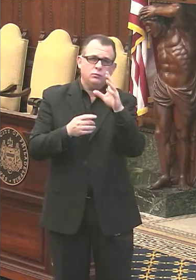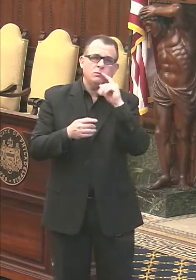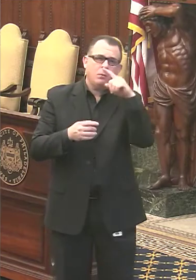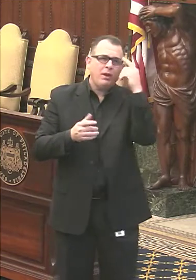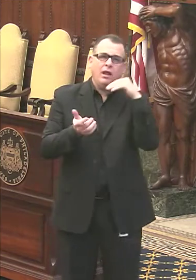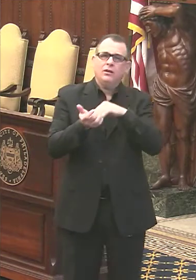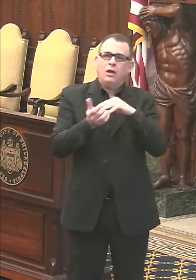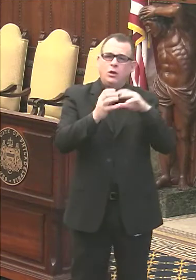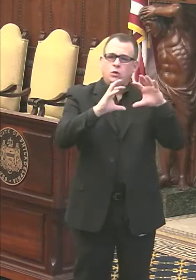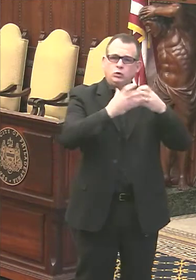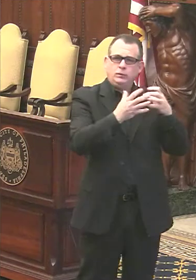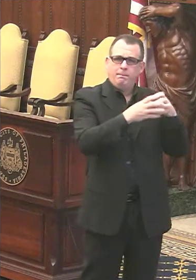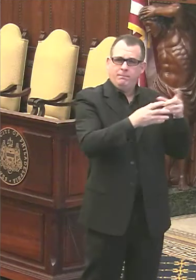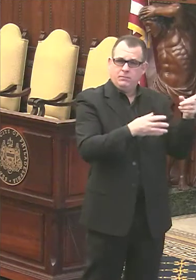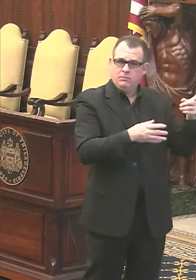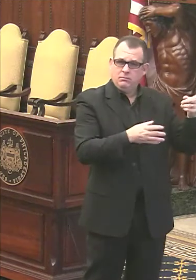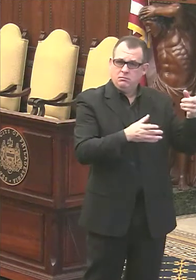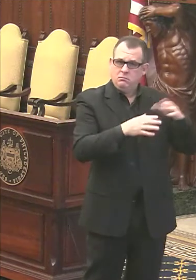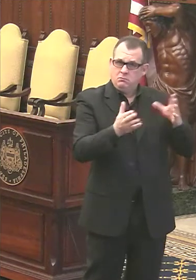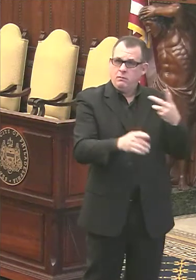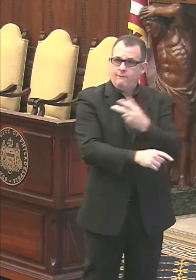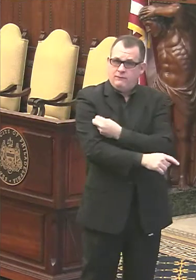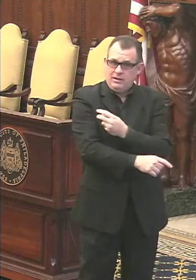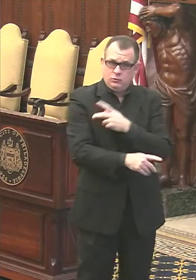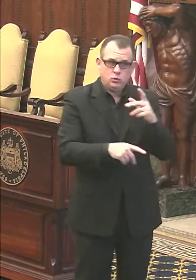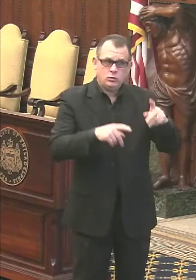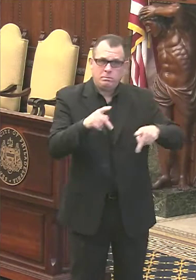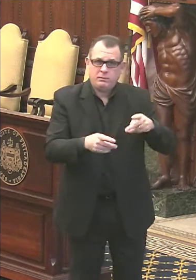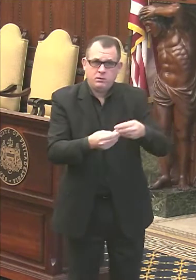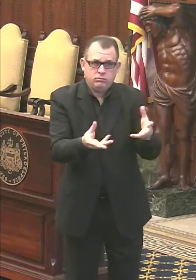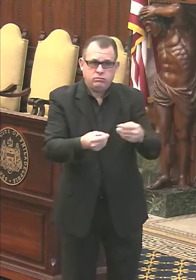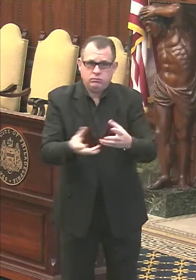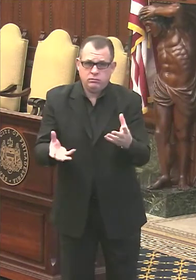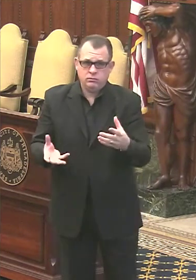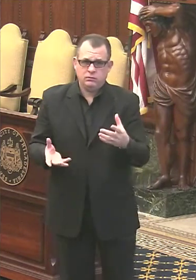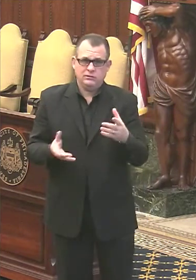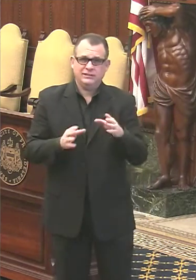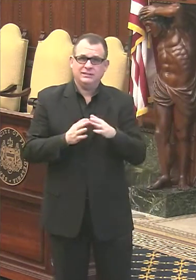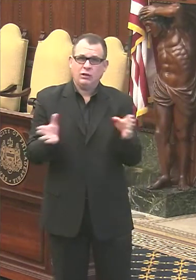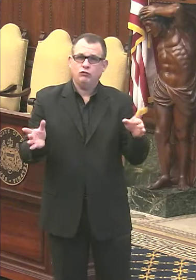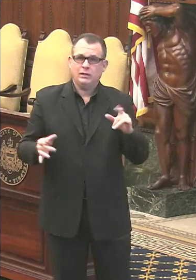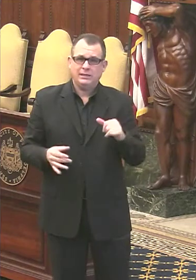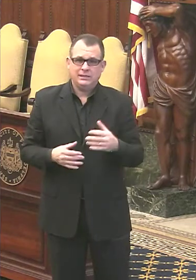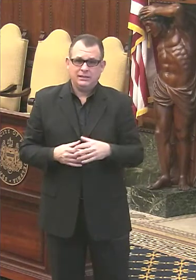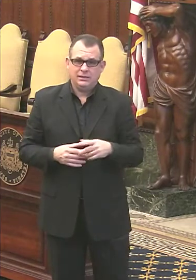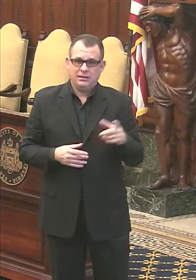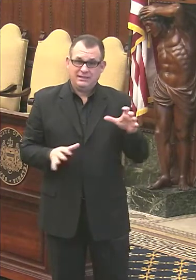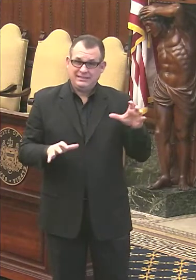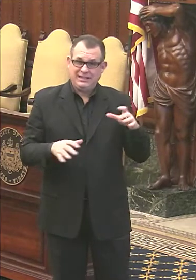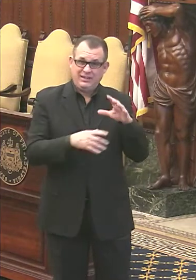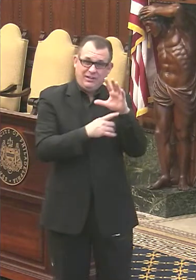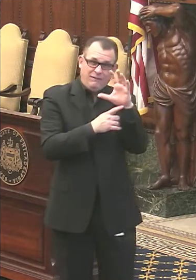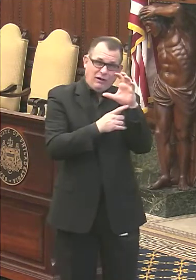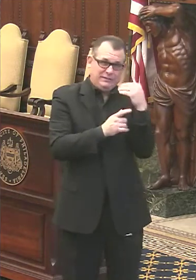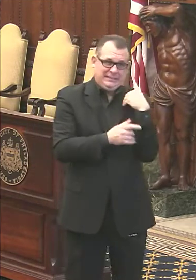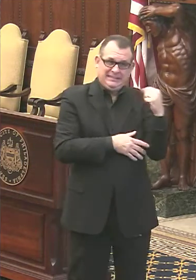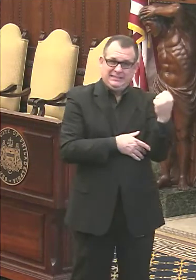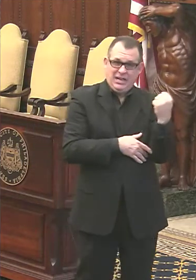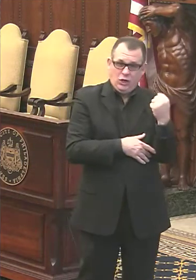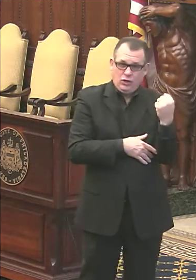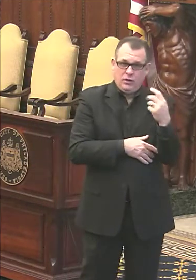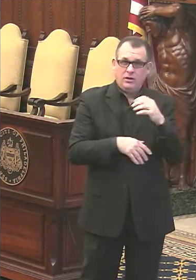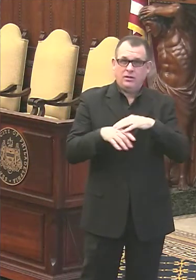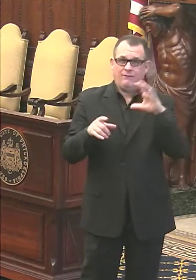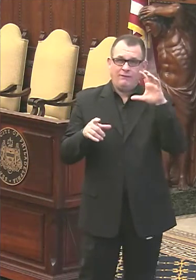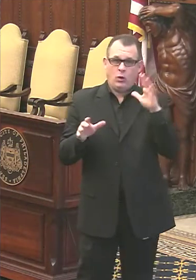you know, publicly vaccinating. We've had some access to them. So here's generally what I think they did 500 Saturday, 500 Sunday. They'll do 500